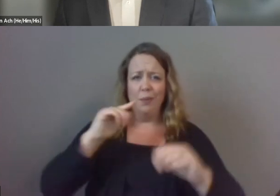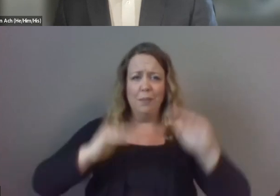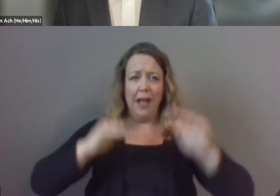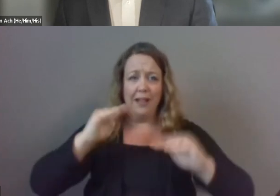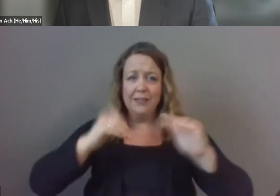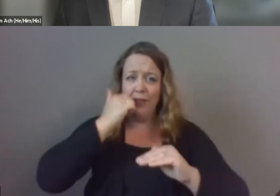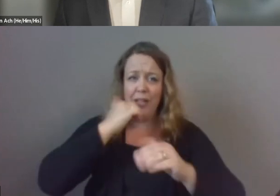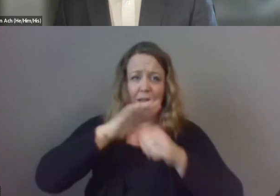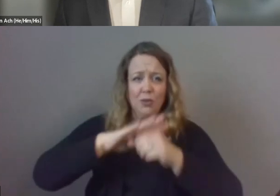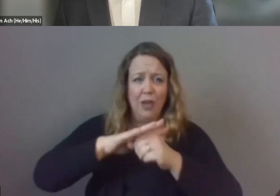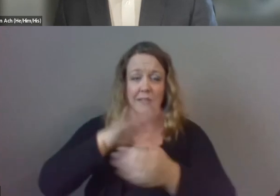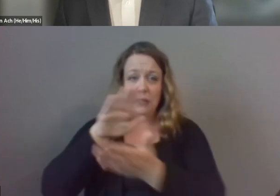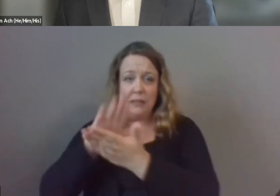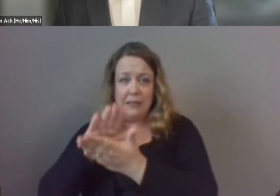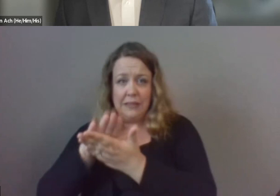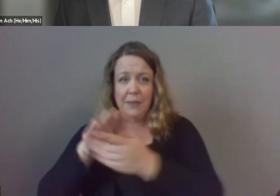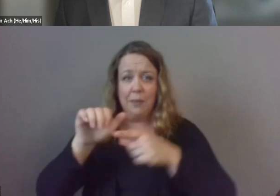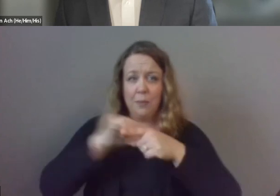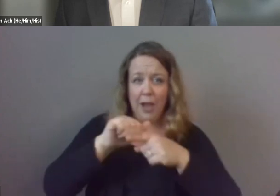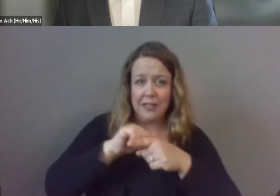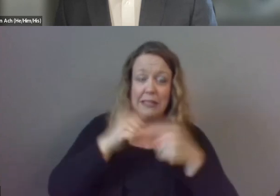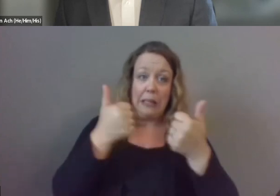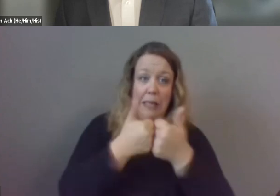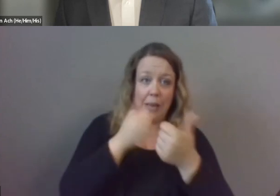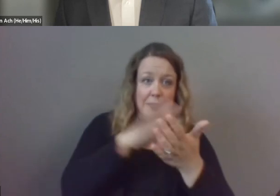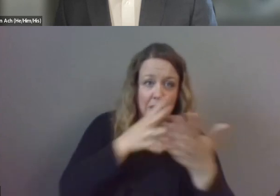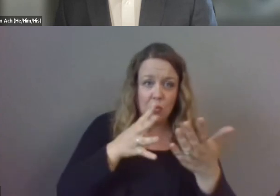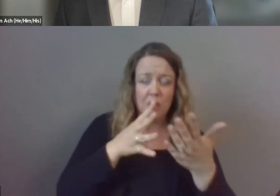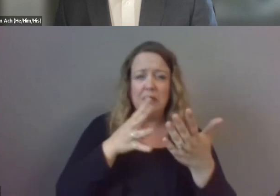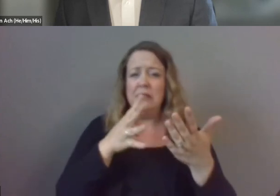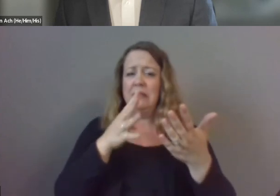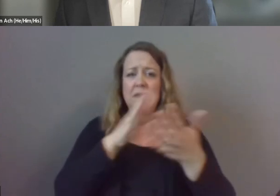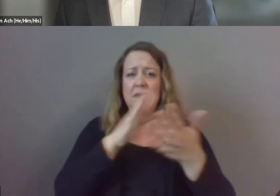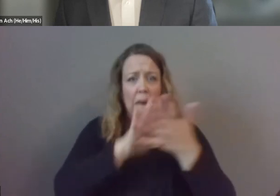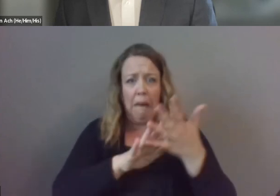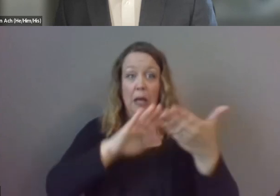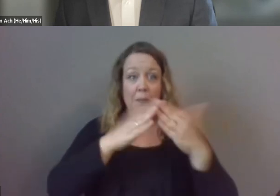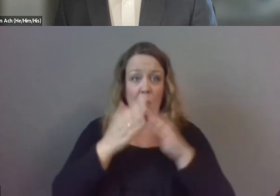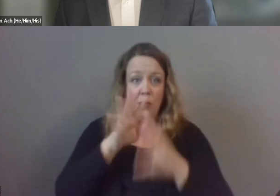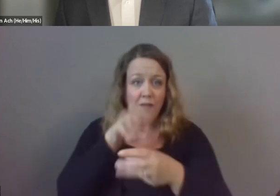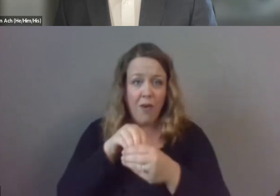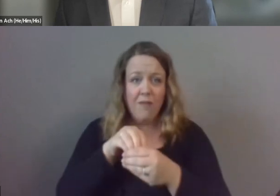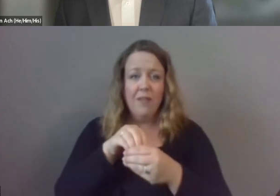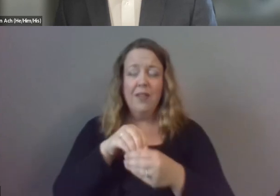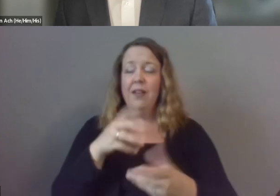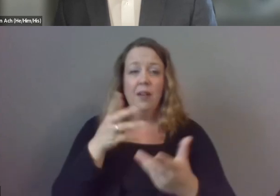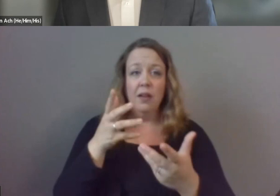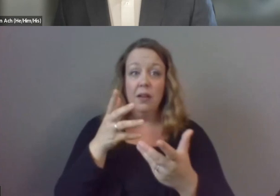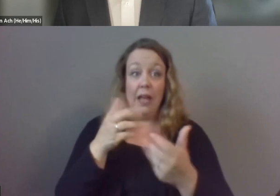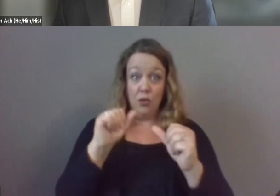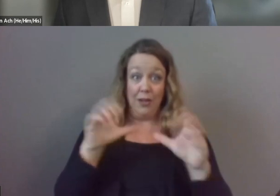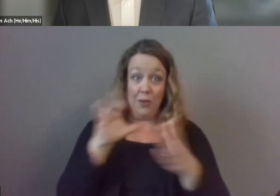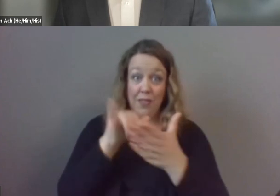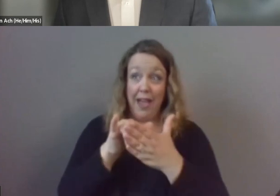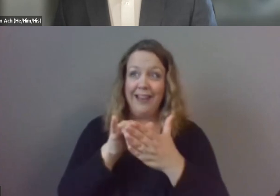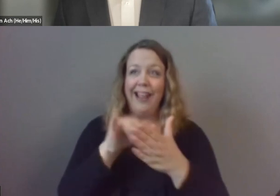of academics practice and game schedules community engagements and they're trying to do this while being perfect at